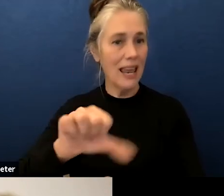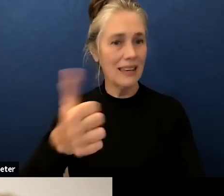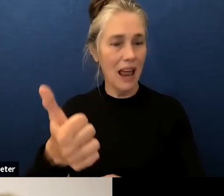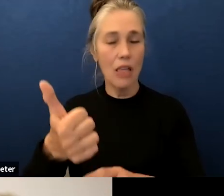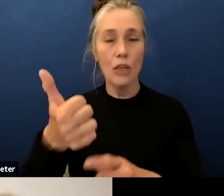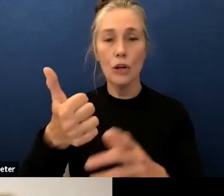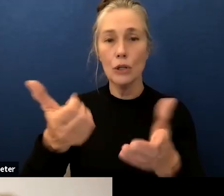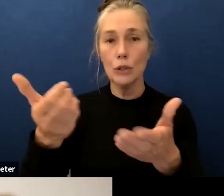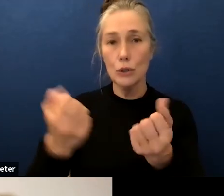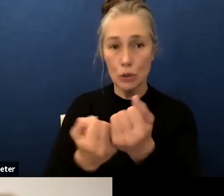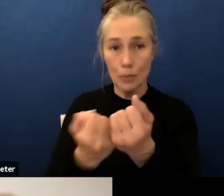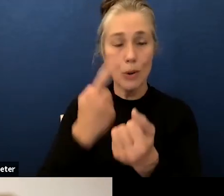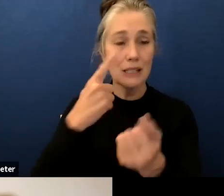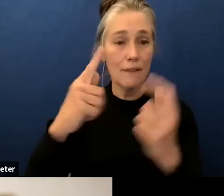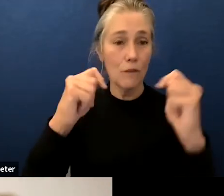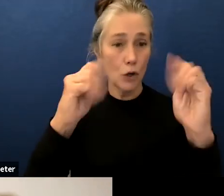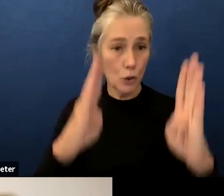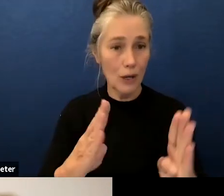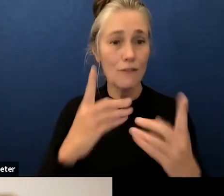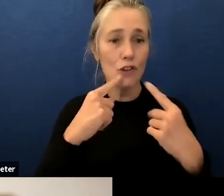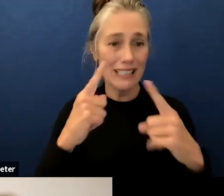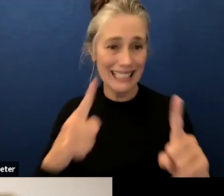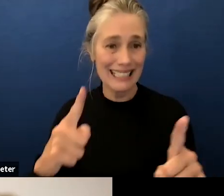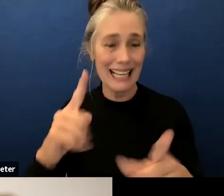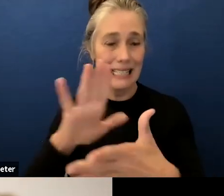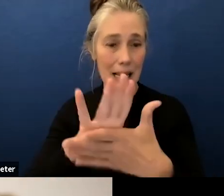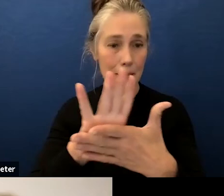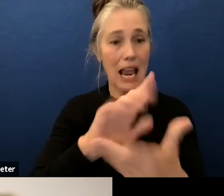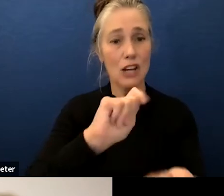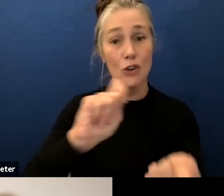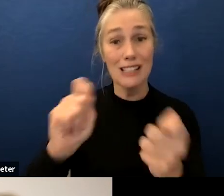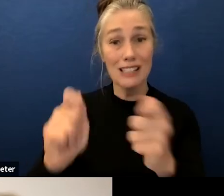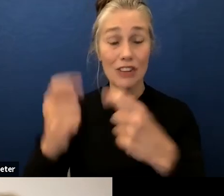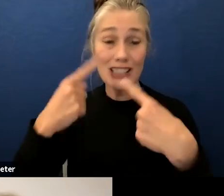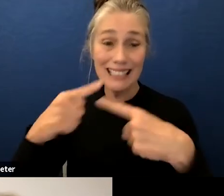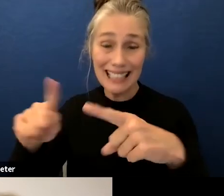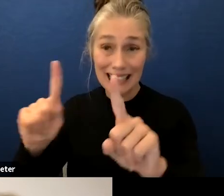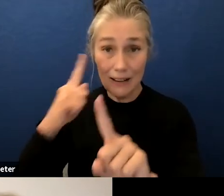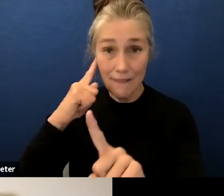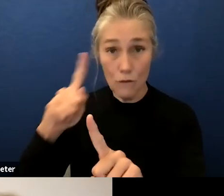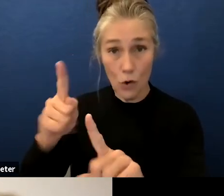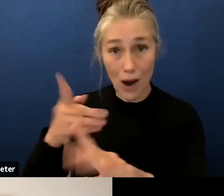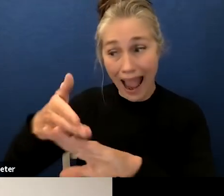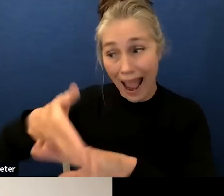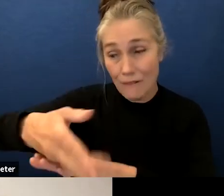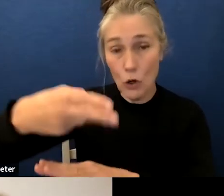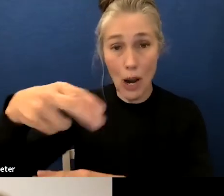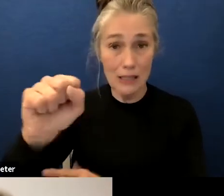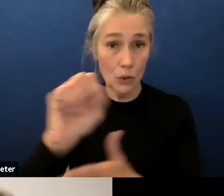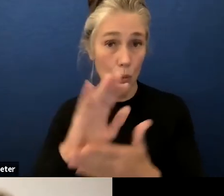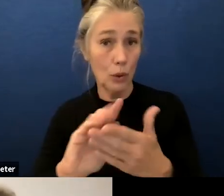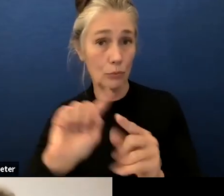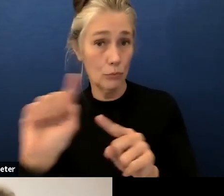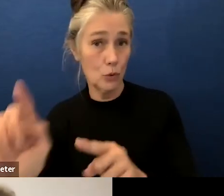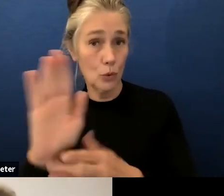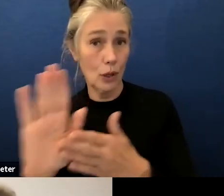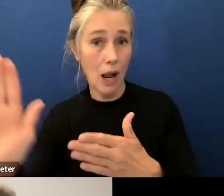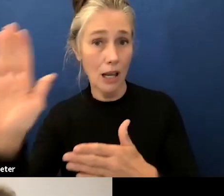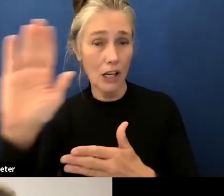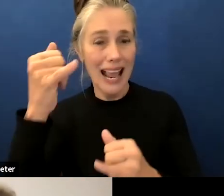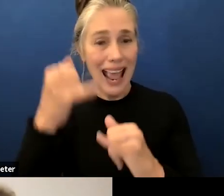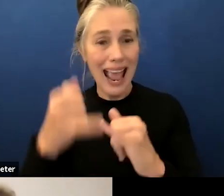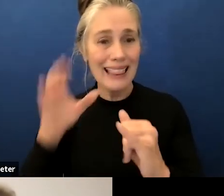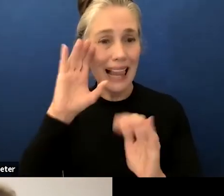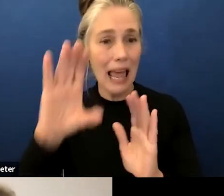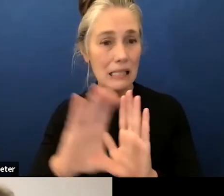other supports for for success academically and for transitioning successfully to uh after high school um and this last graphic here